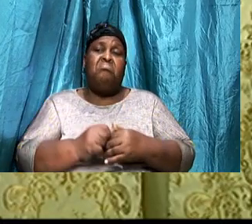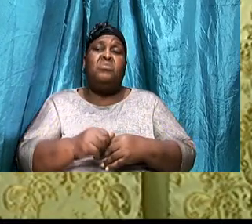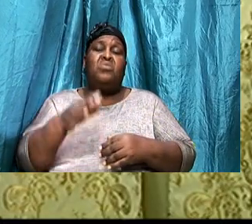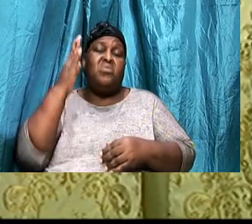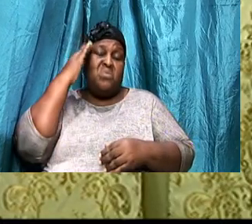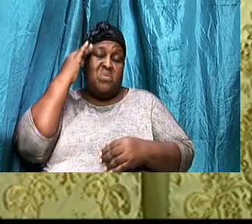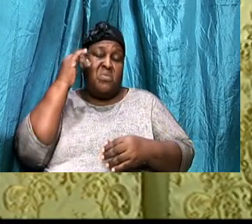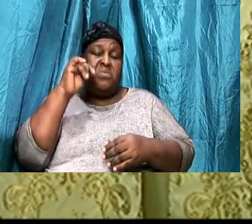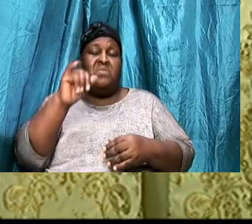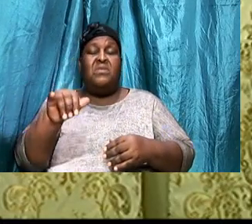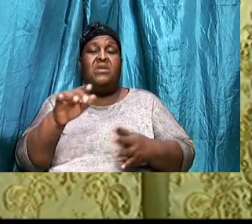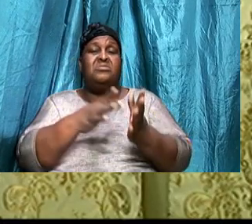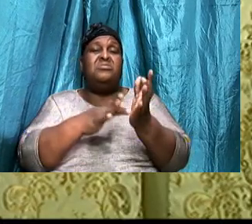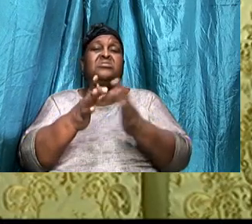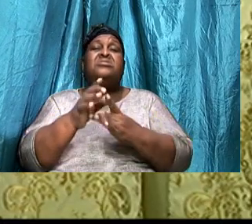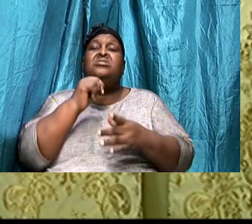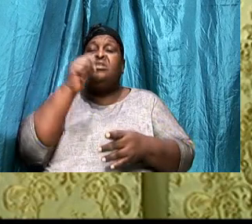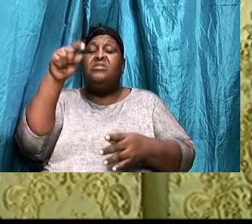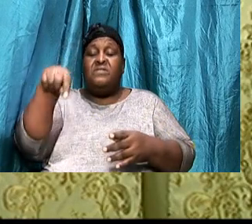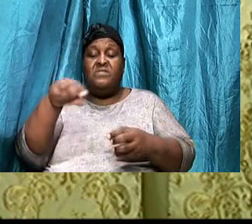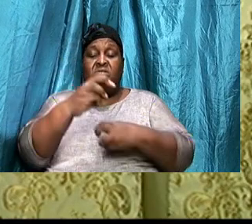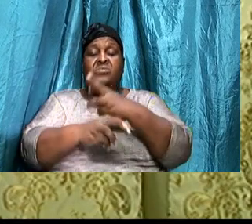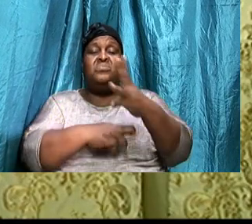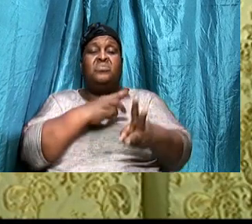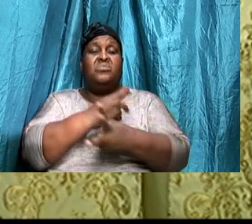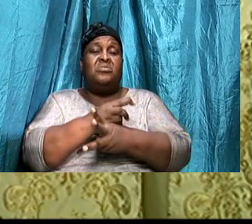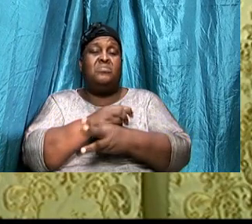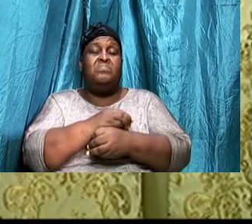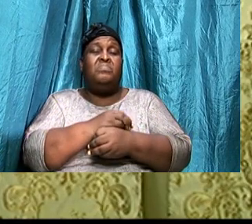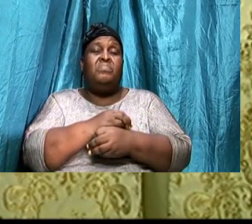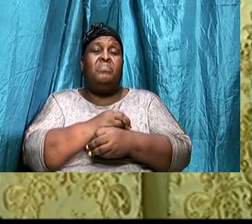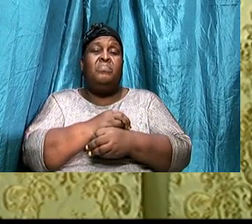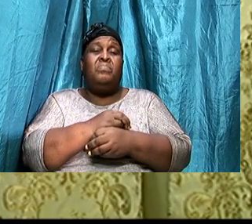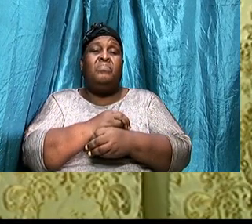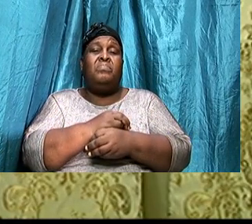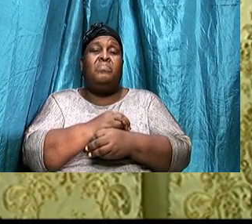You are an ambassador, The things that you do,